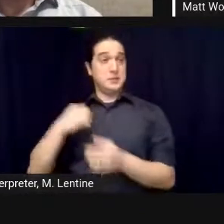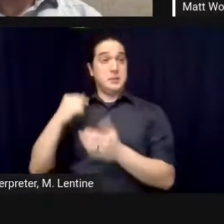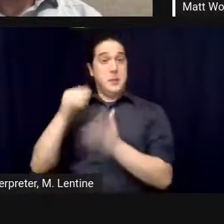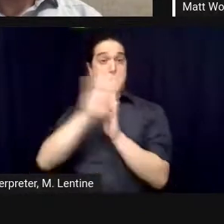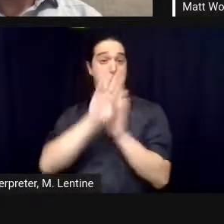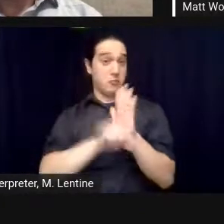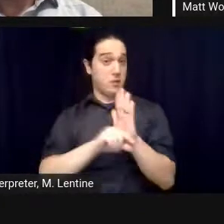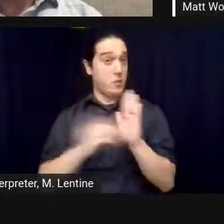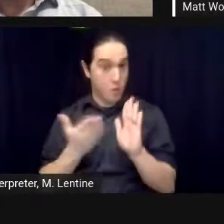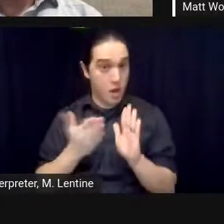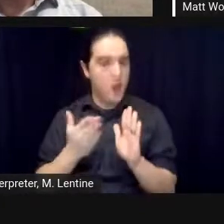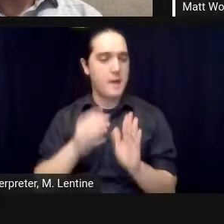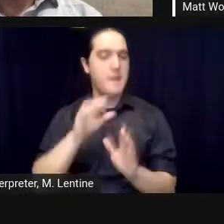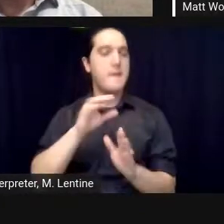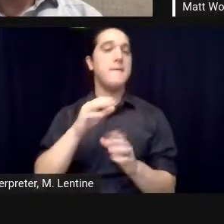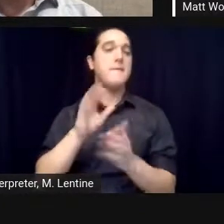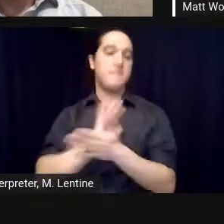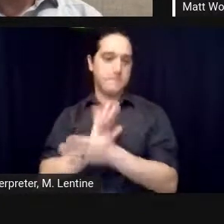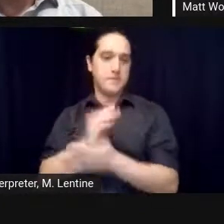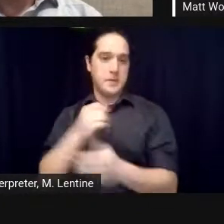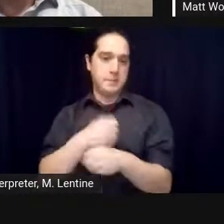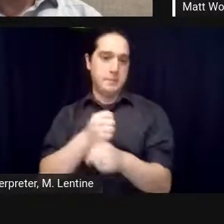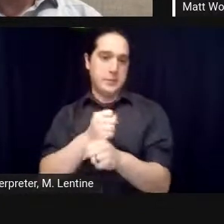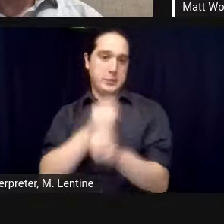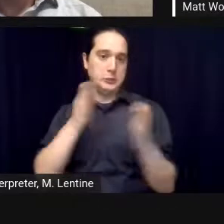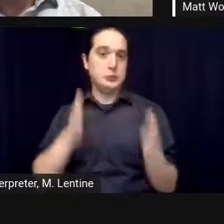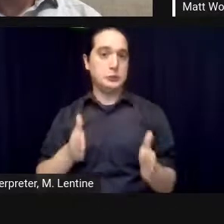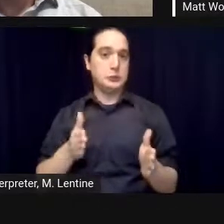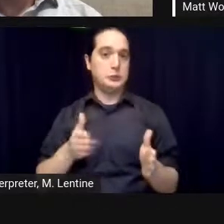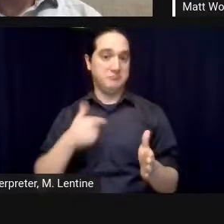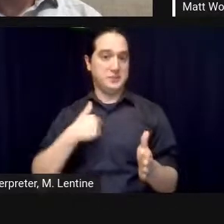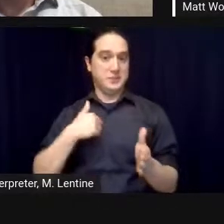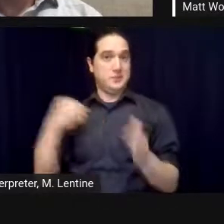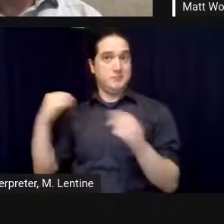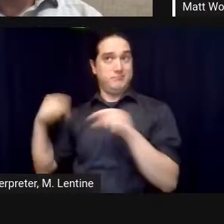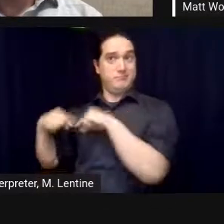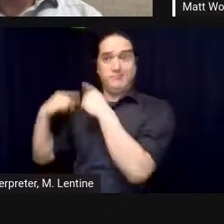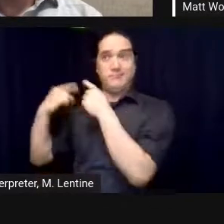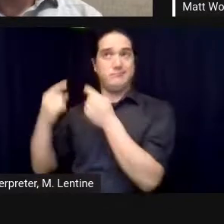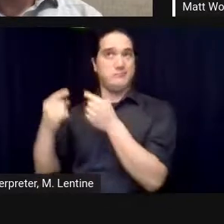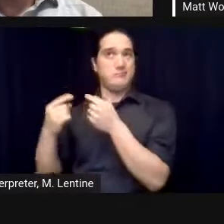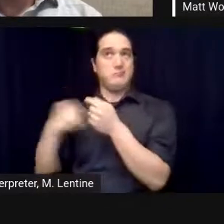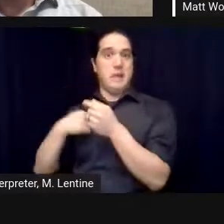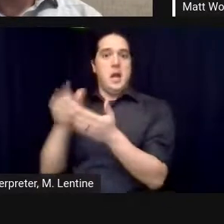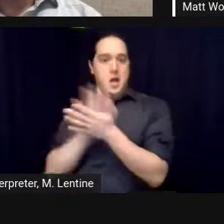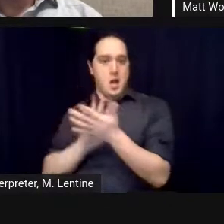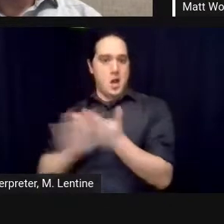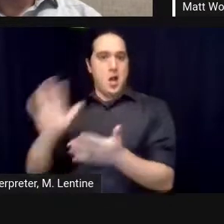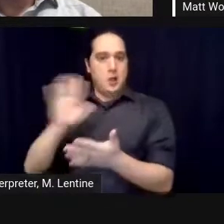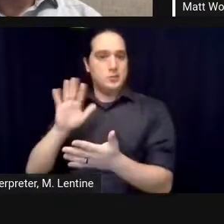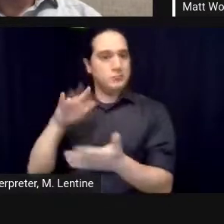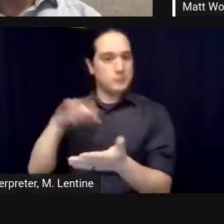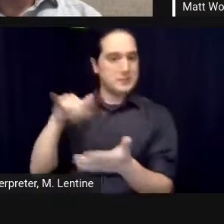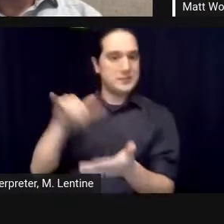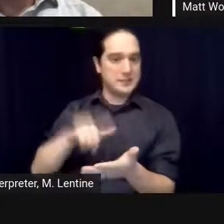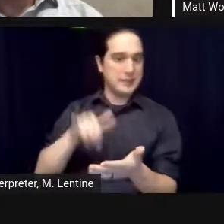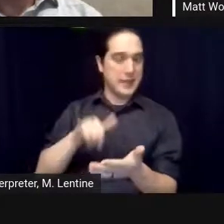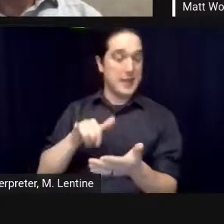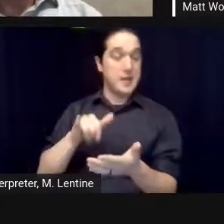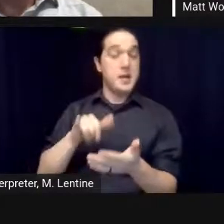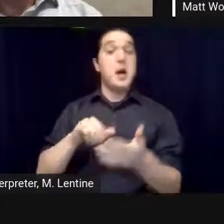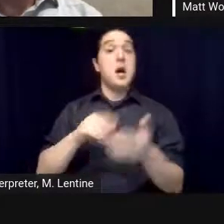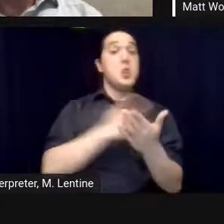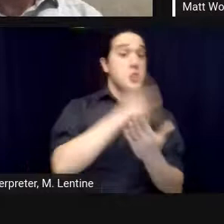and not during this time actually i mean i was still in college when the biosphere 2 project first um started but